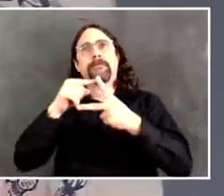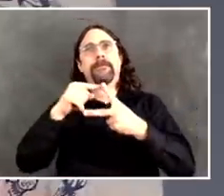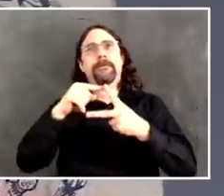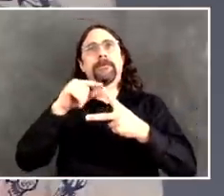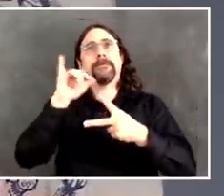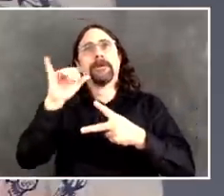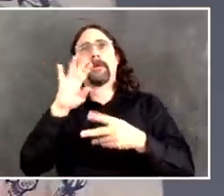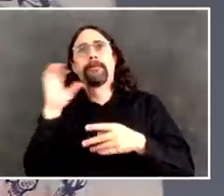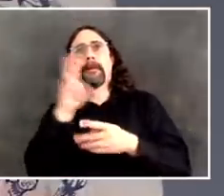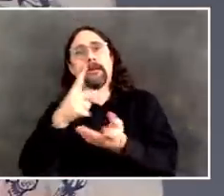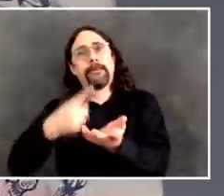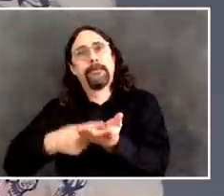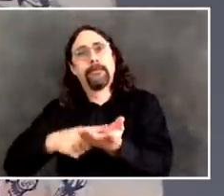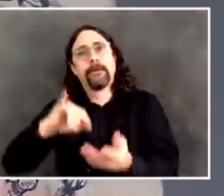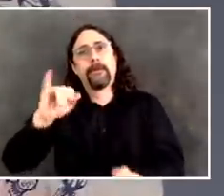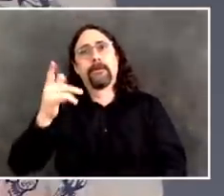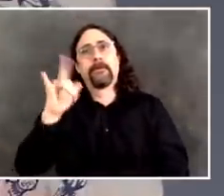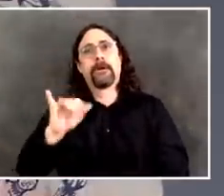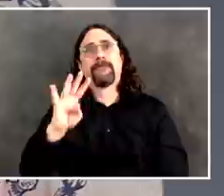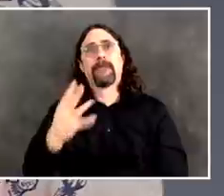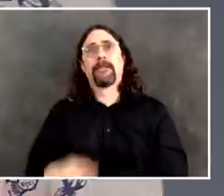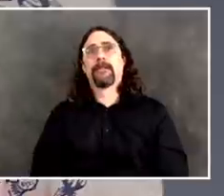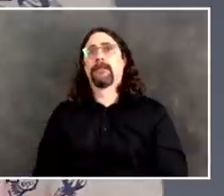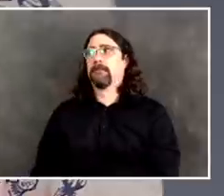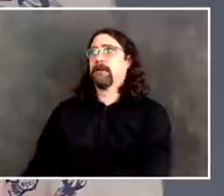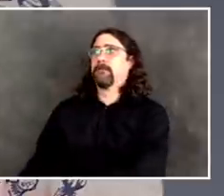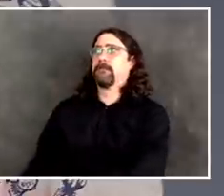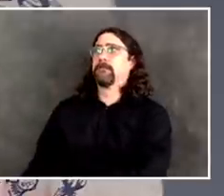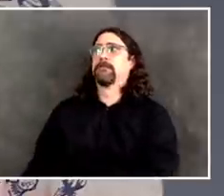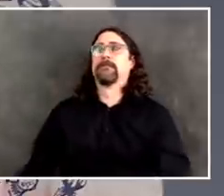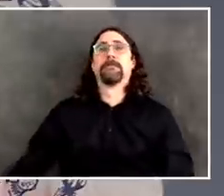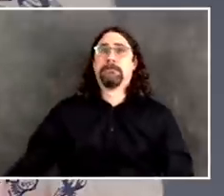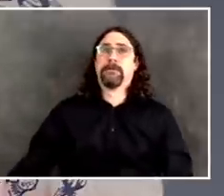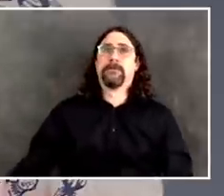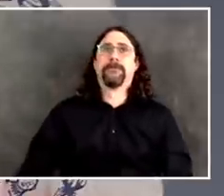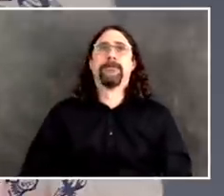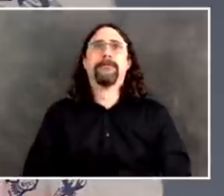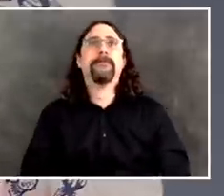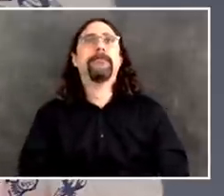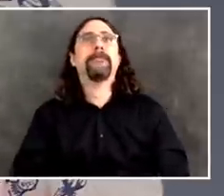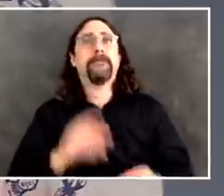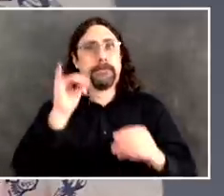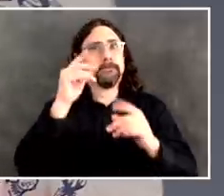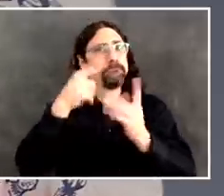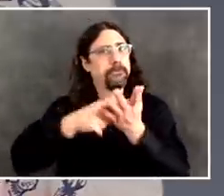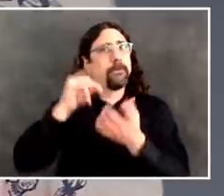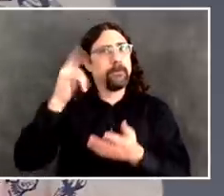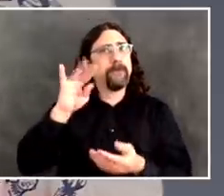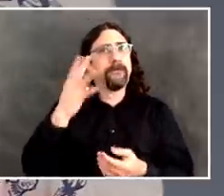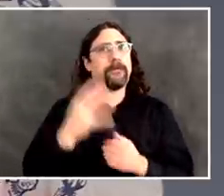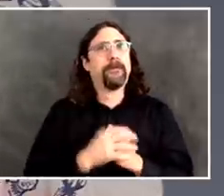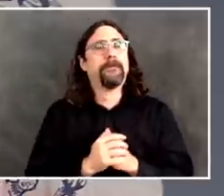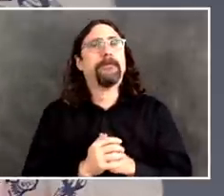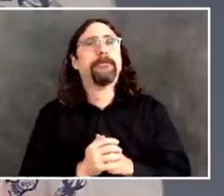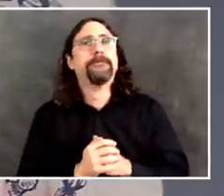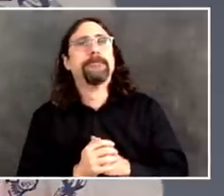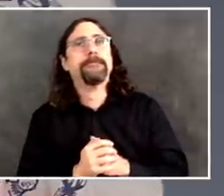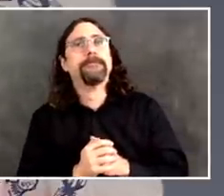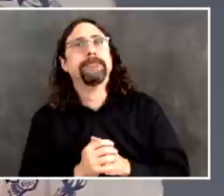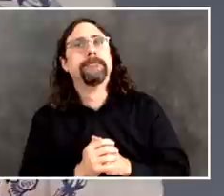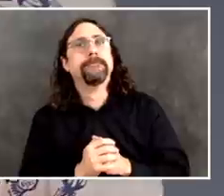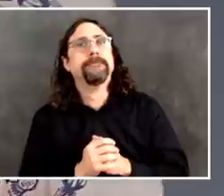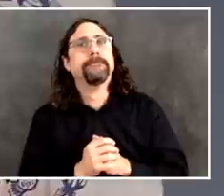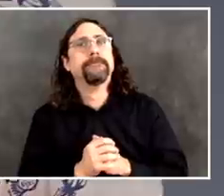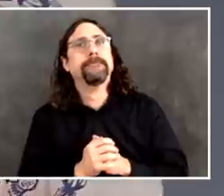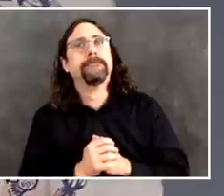nothing? And I'm saying, no, we're going to do something. We're going to celebrate our nation's birthday, especially in the middle of this crisis. We're going to take that moment to